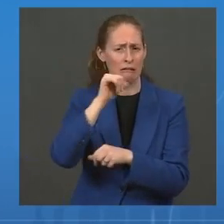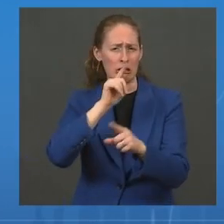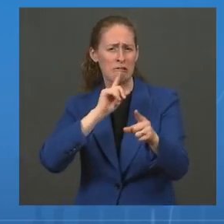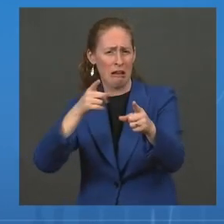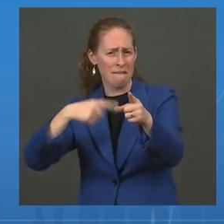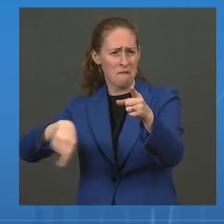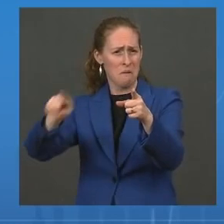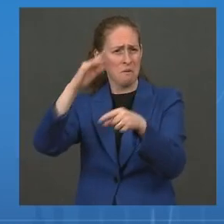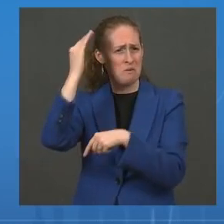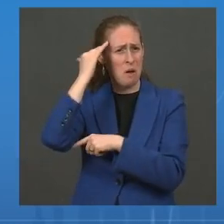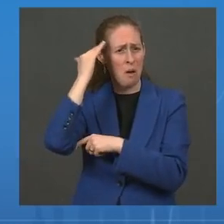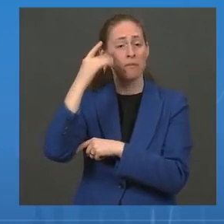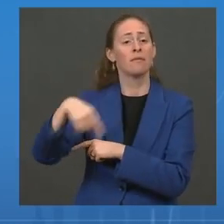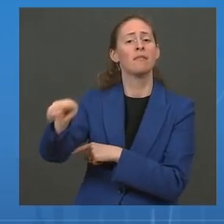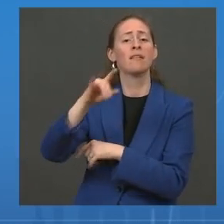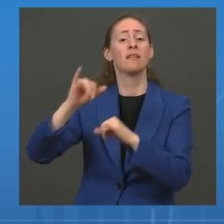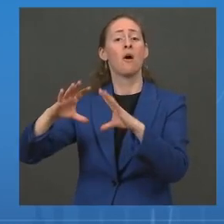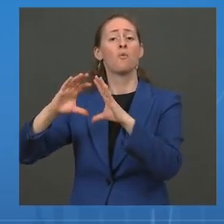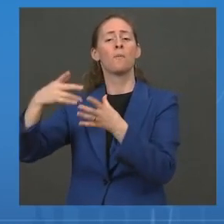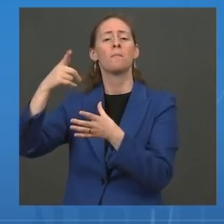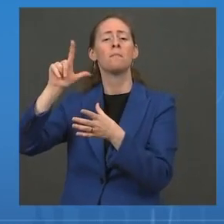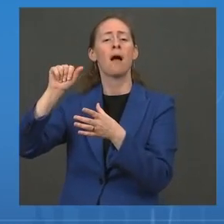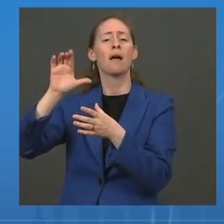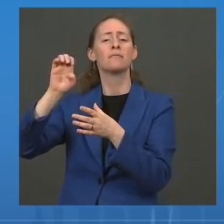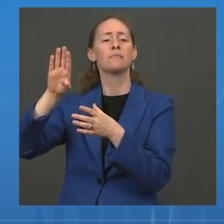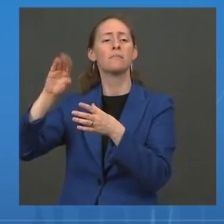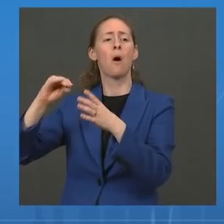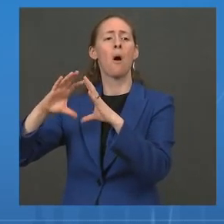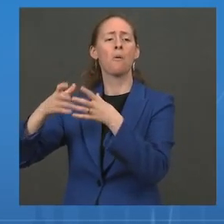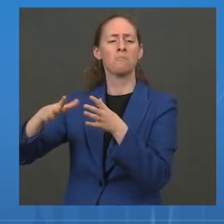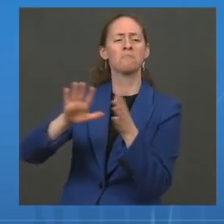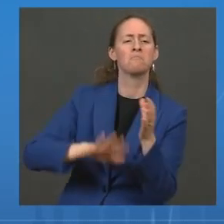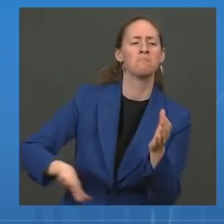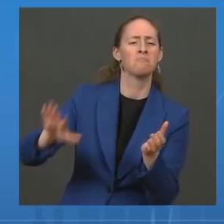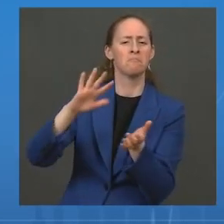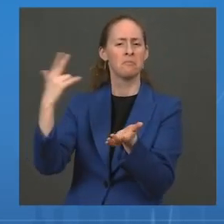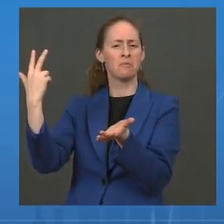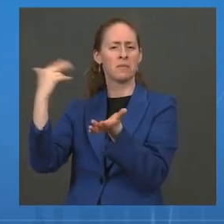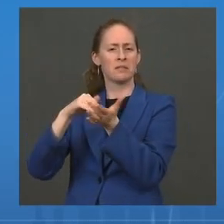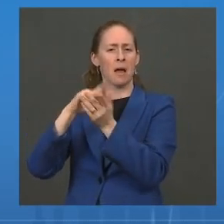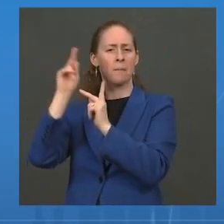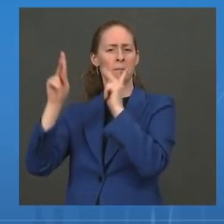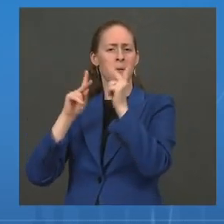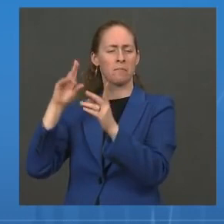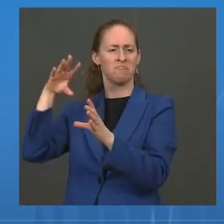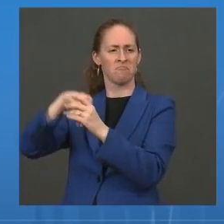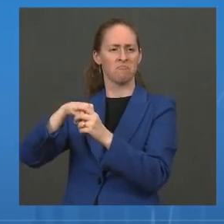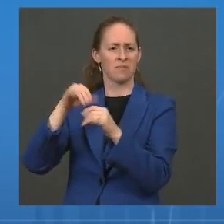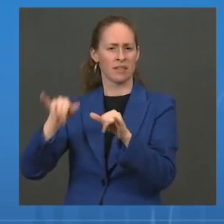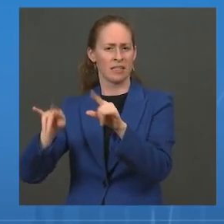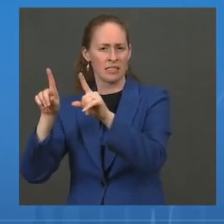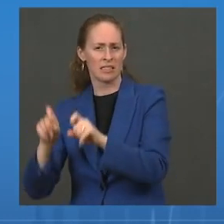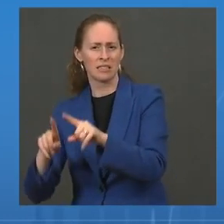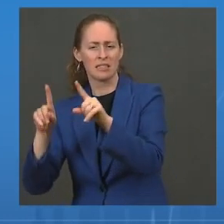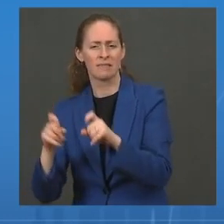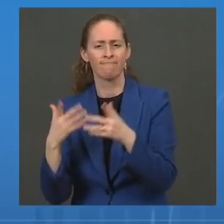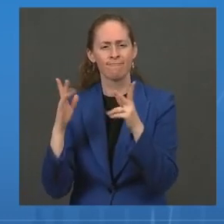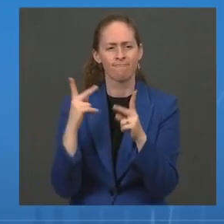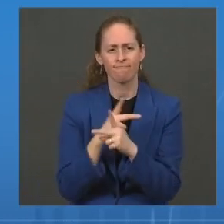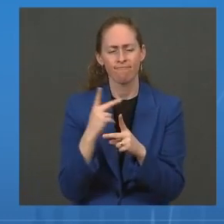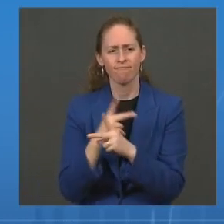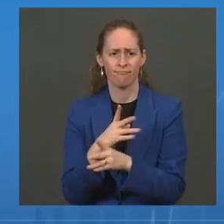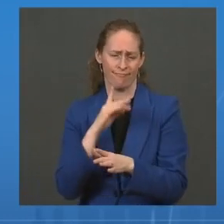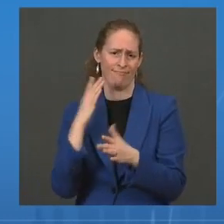placebo-controlled trial of around 3,000 people were done and a very, very impressive